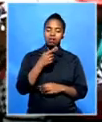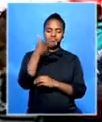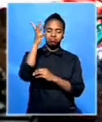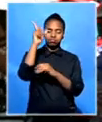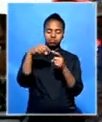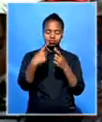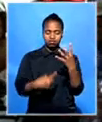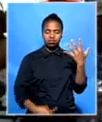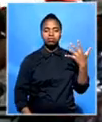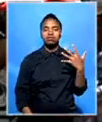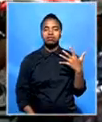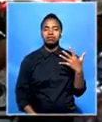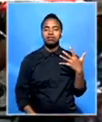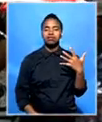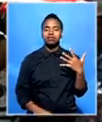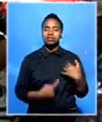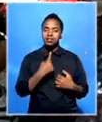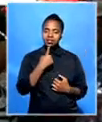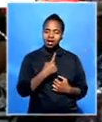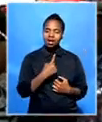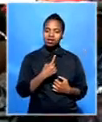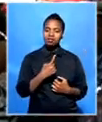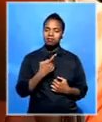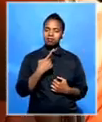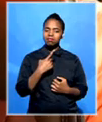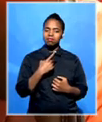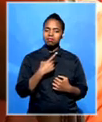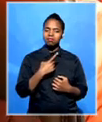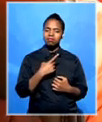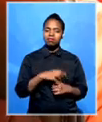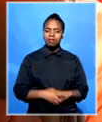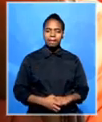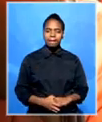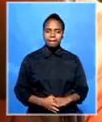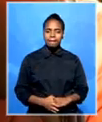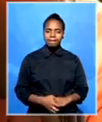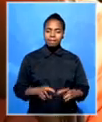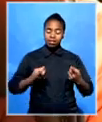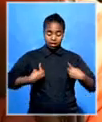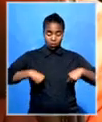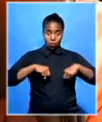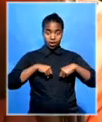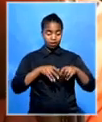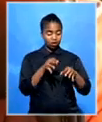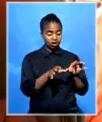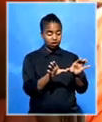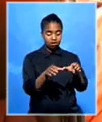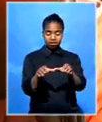violating an electoral pledge to refrain from doing so. We, as the collective,